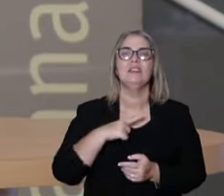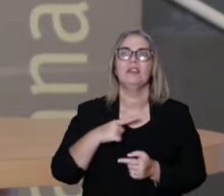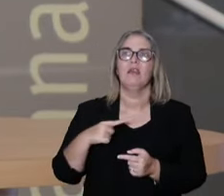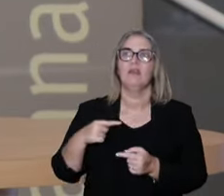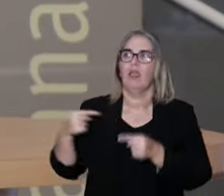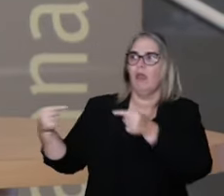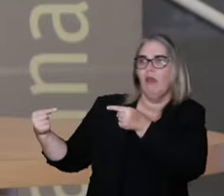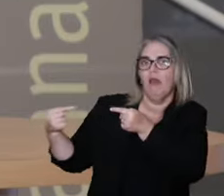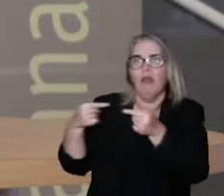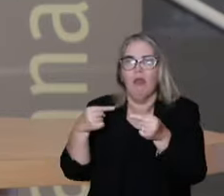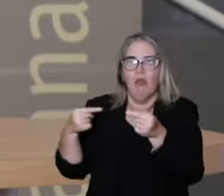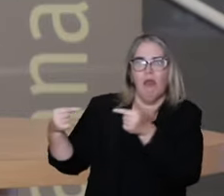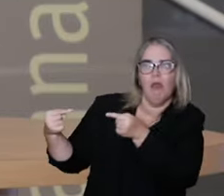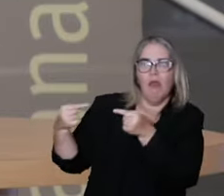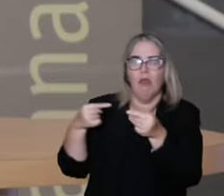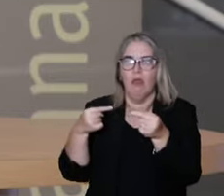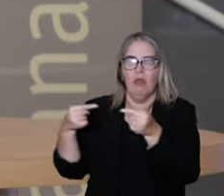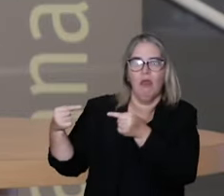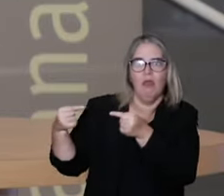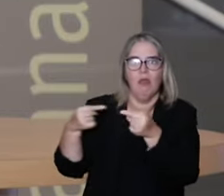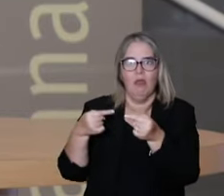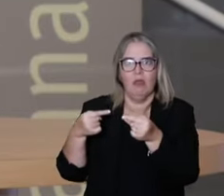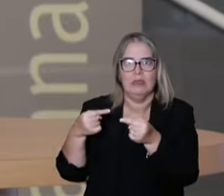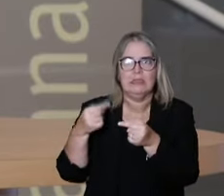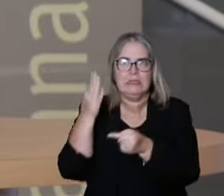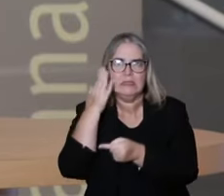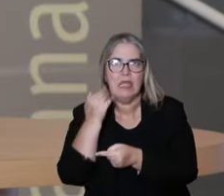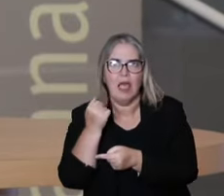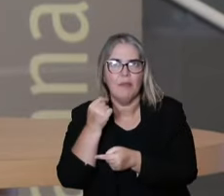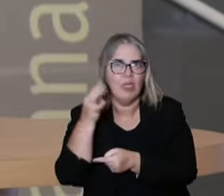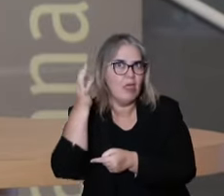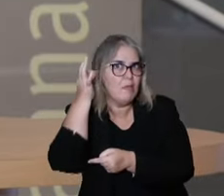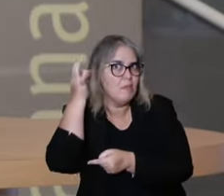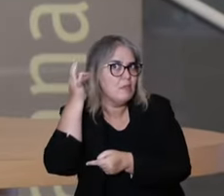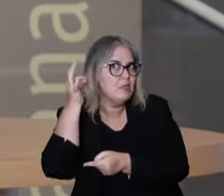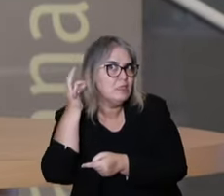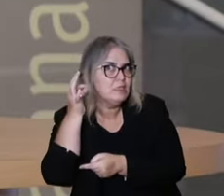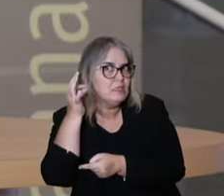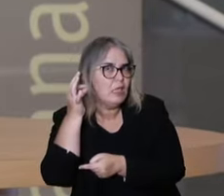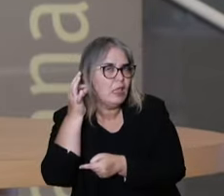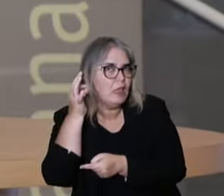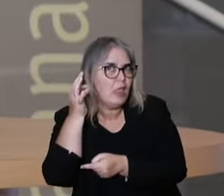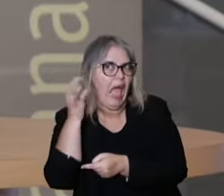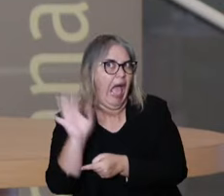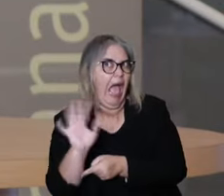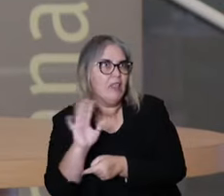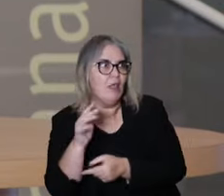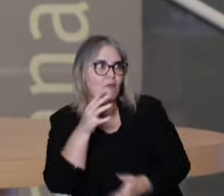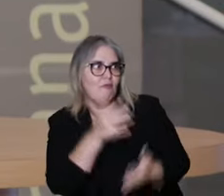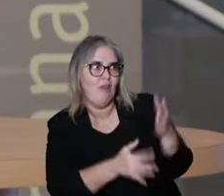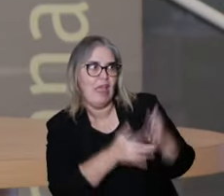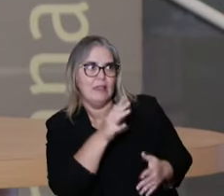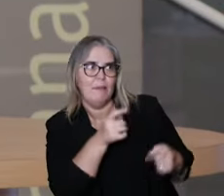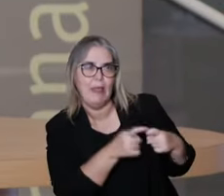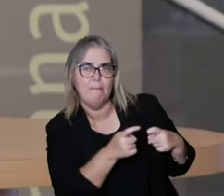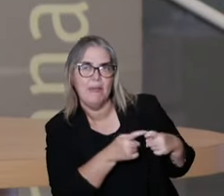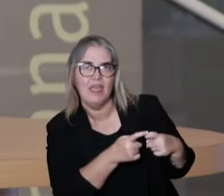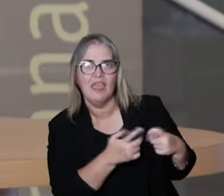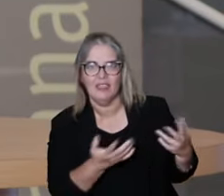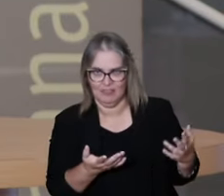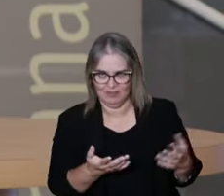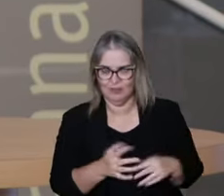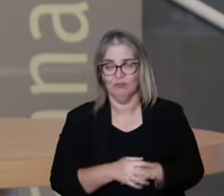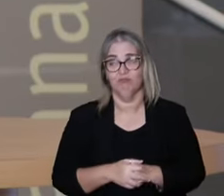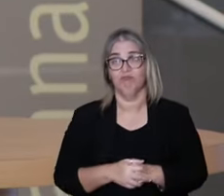So this type of dispute about acupuncture, Chinese medicine, we have the monopoly of doctors or